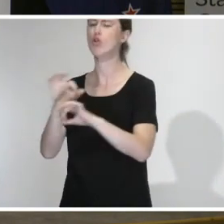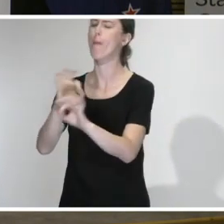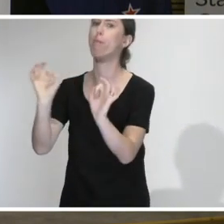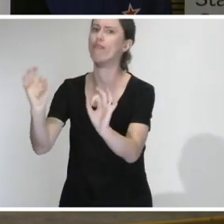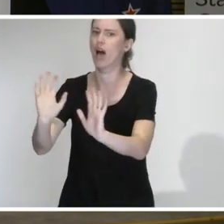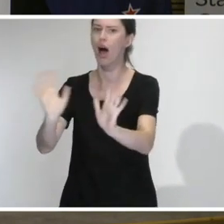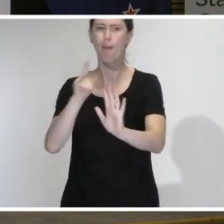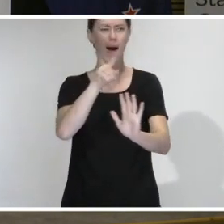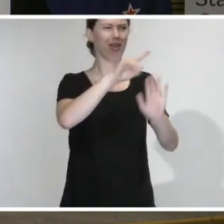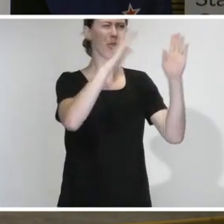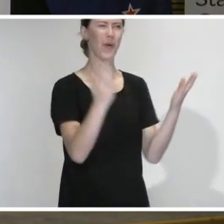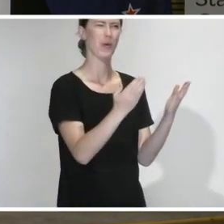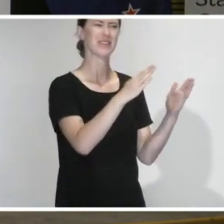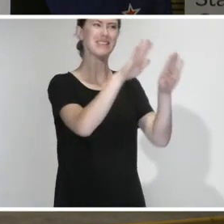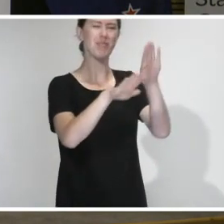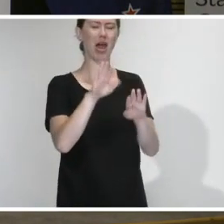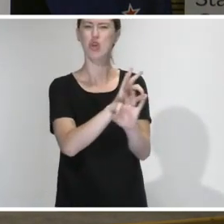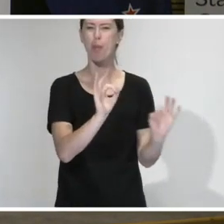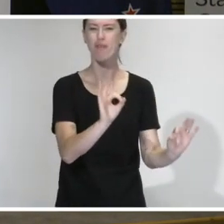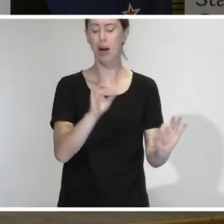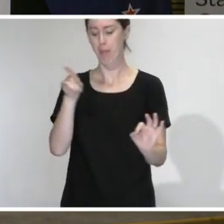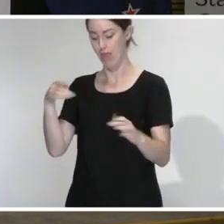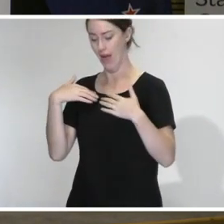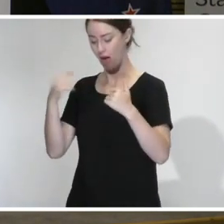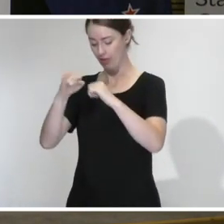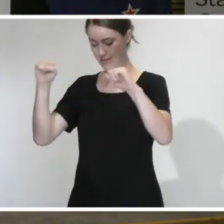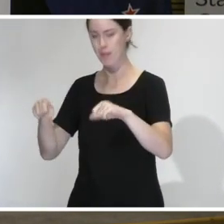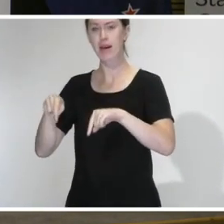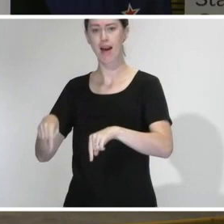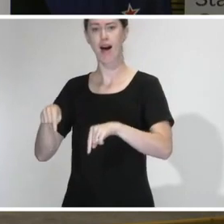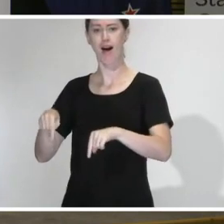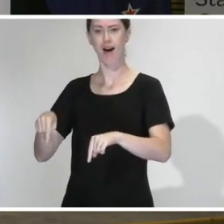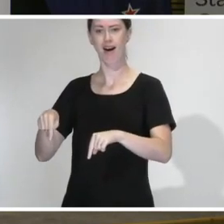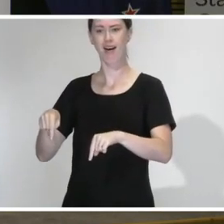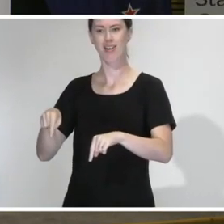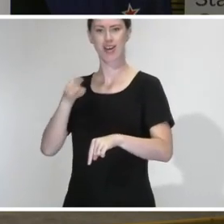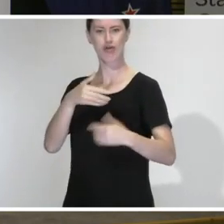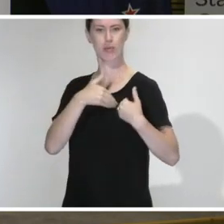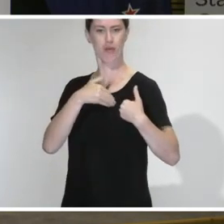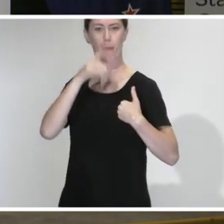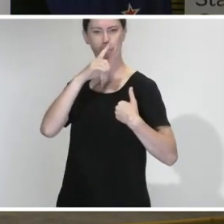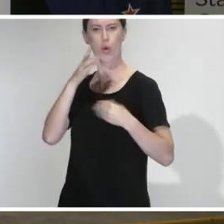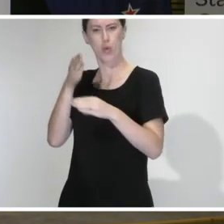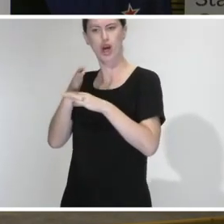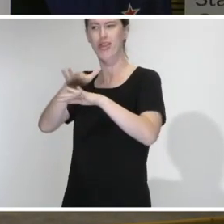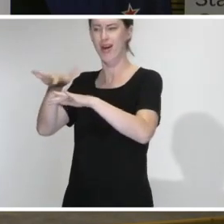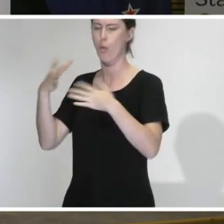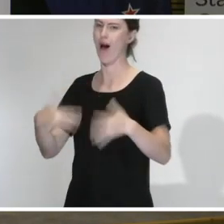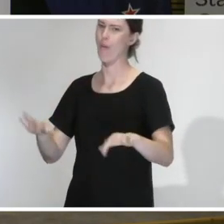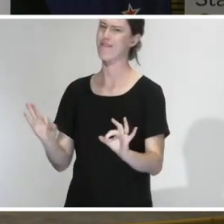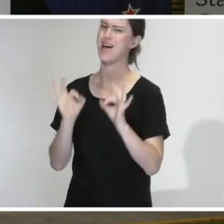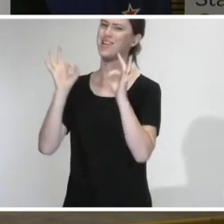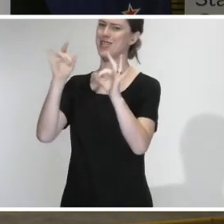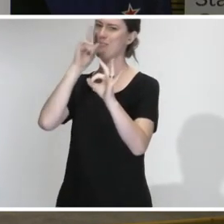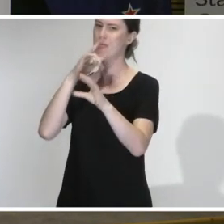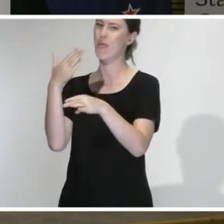perfect health care system. But the state of our health system is directly the responsibility of the people who work in it. And we have fantastic people